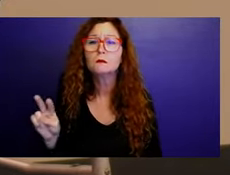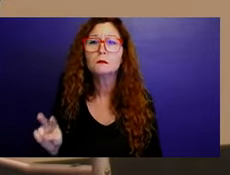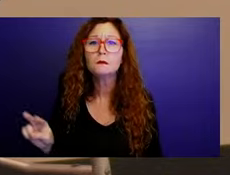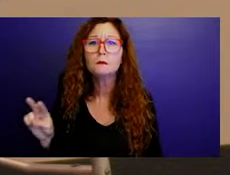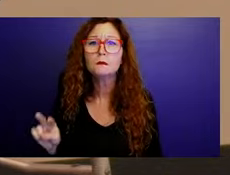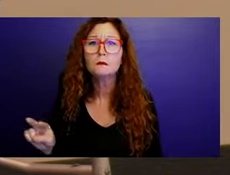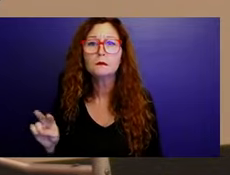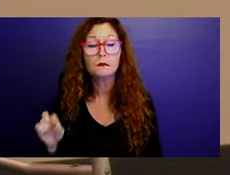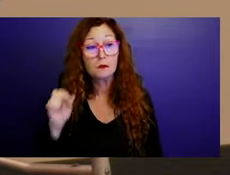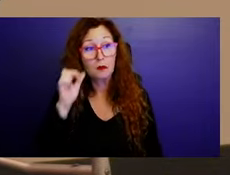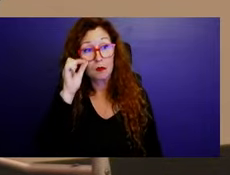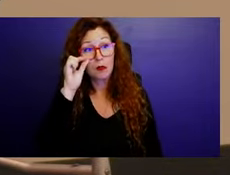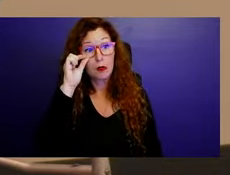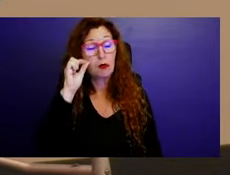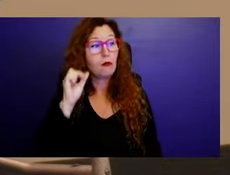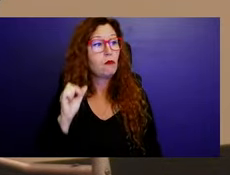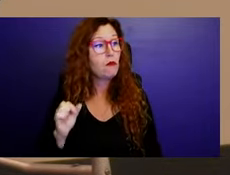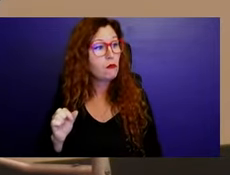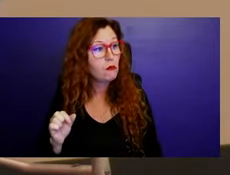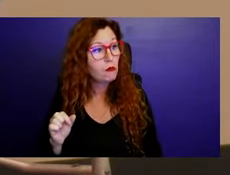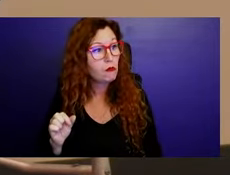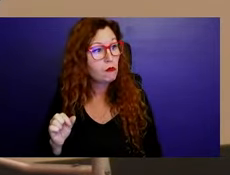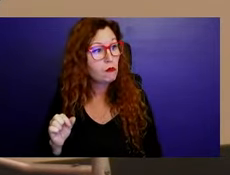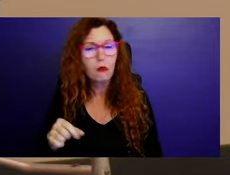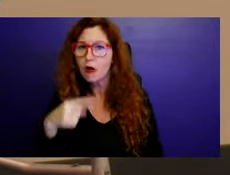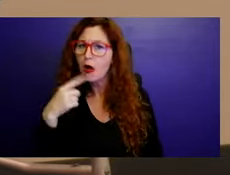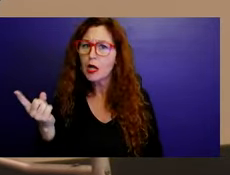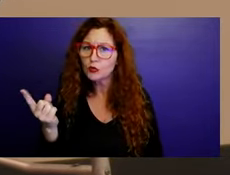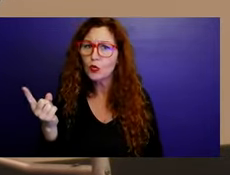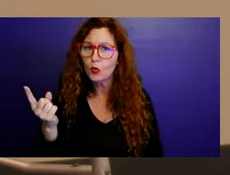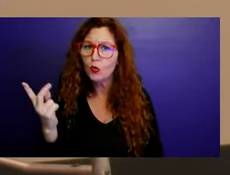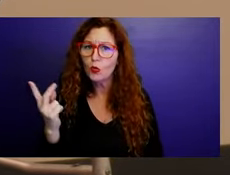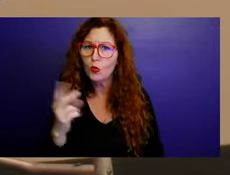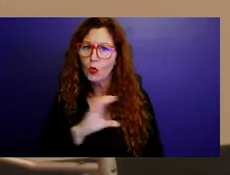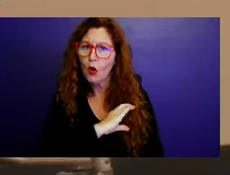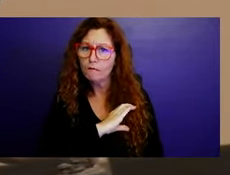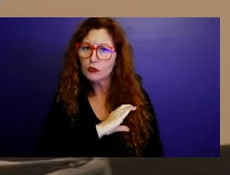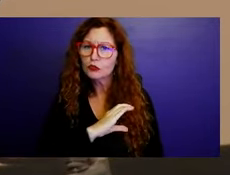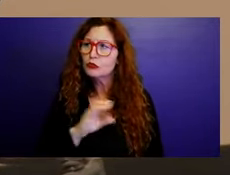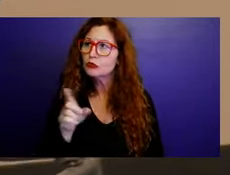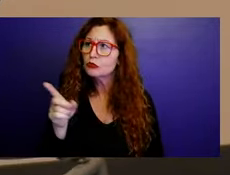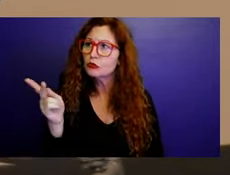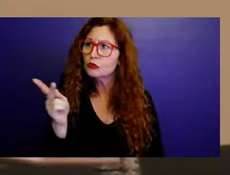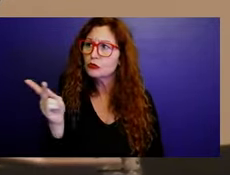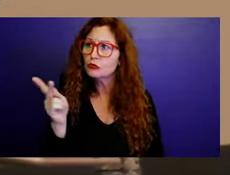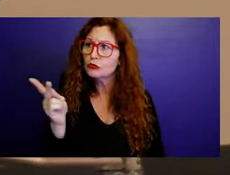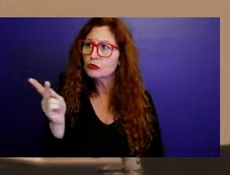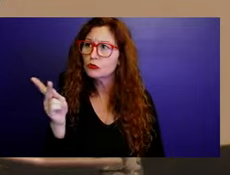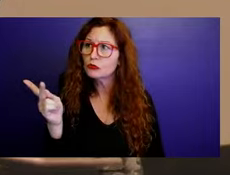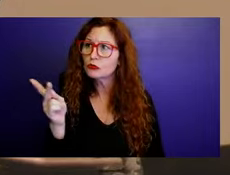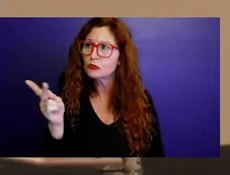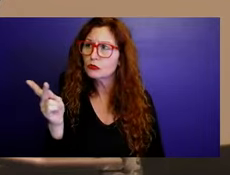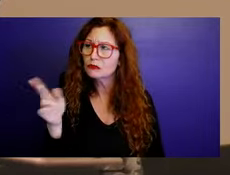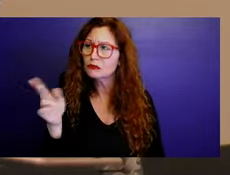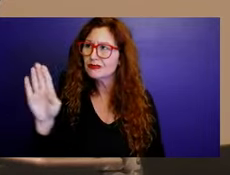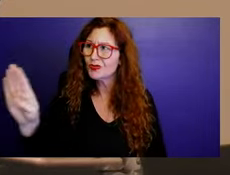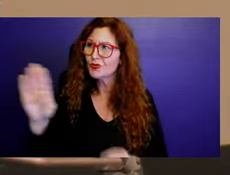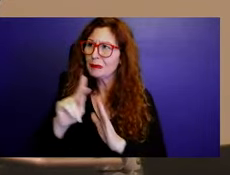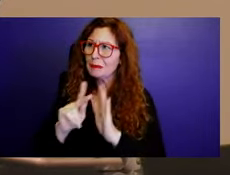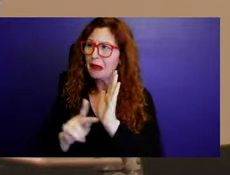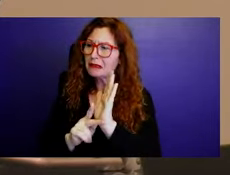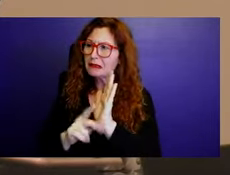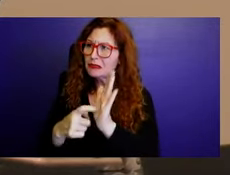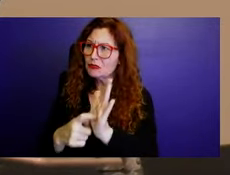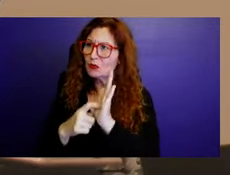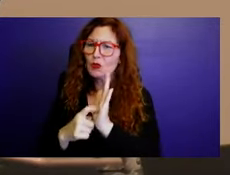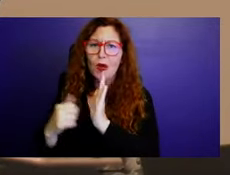And I said to the girls, I said, I had Nadine say, well, according to your policy, you're supposed to knock on the door